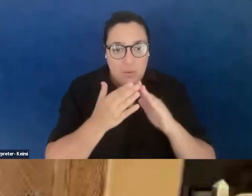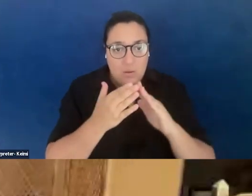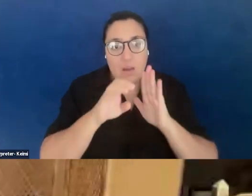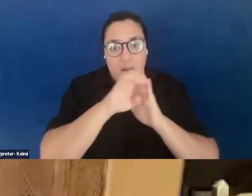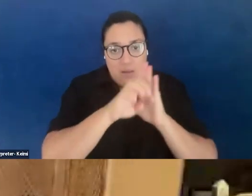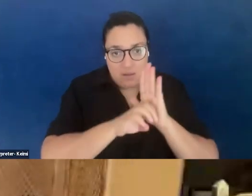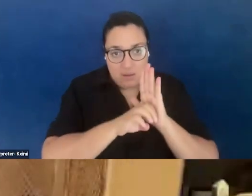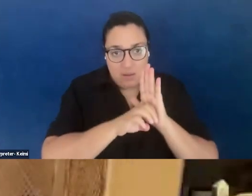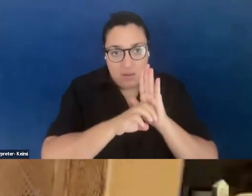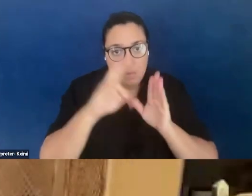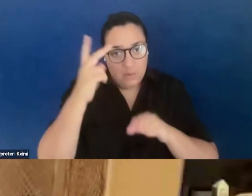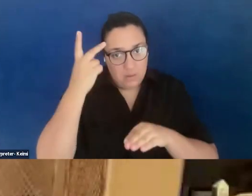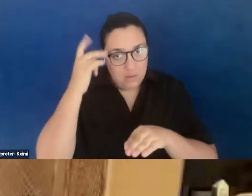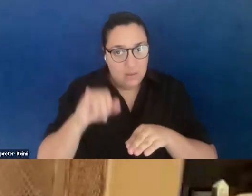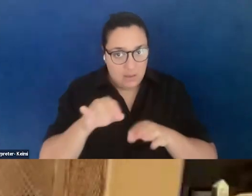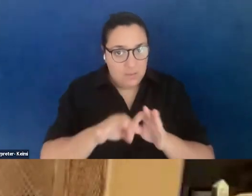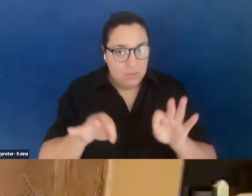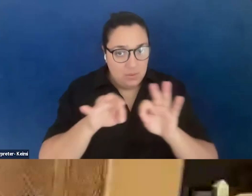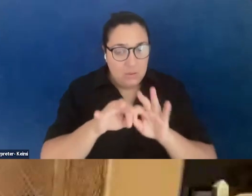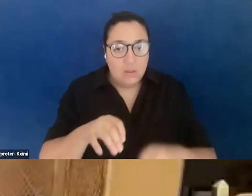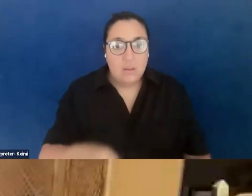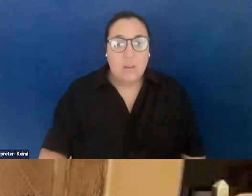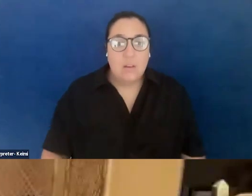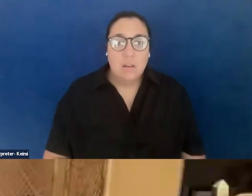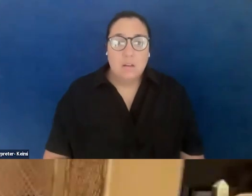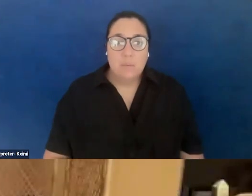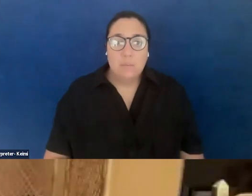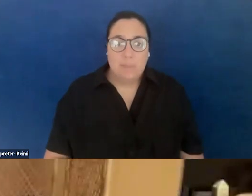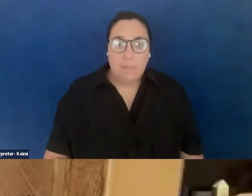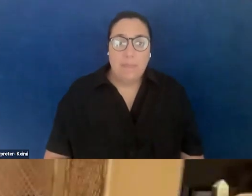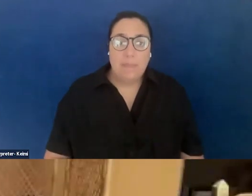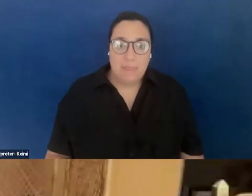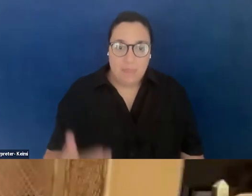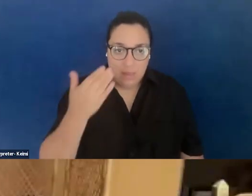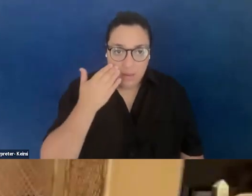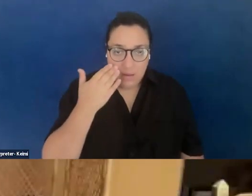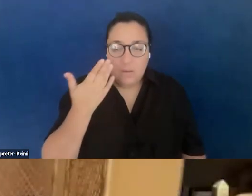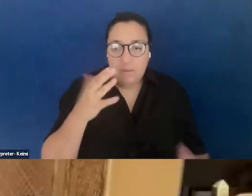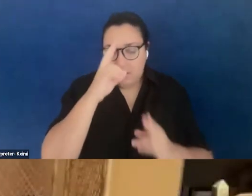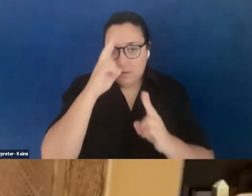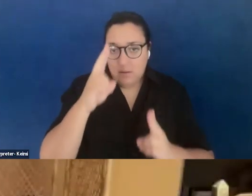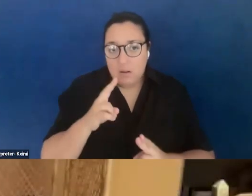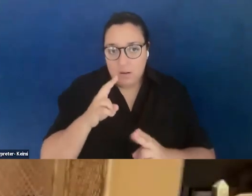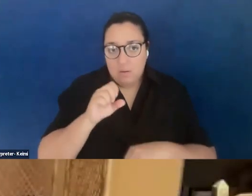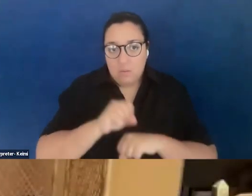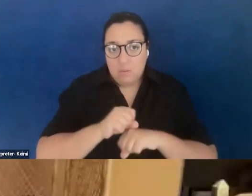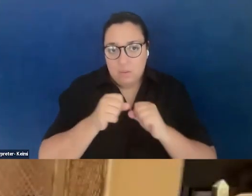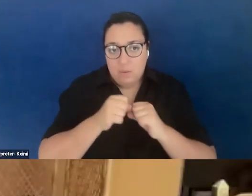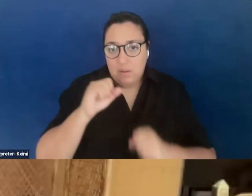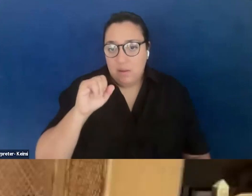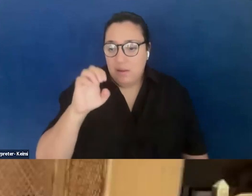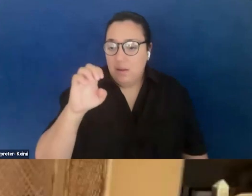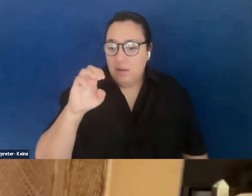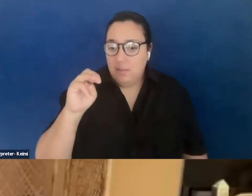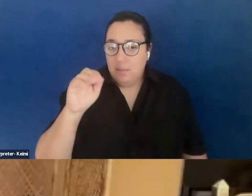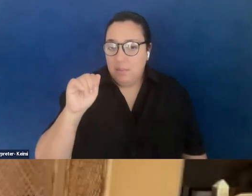I think that becomes important. I know, I had the honor of being with Iman, who, don't, Iman, I mean, you've been on